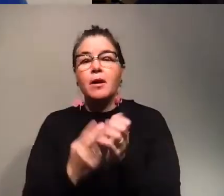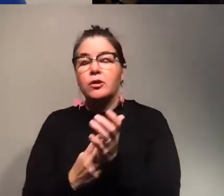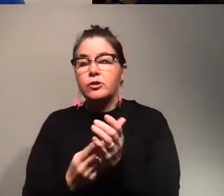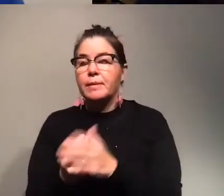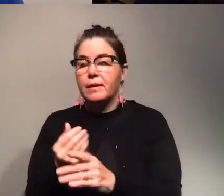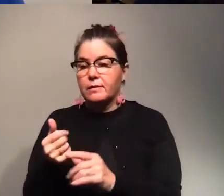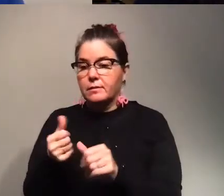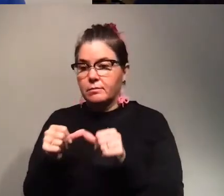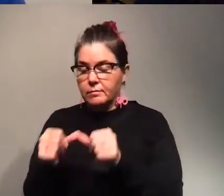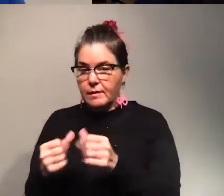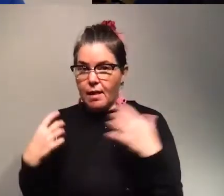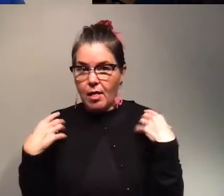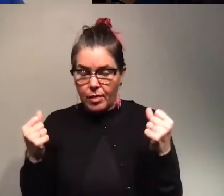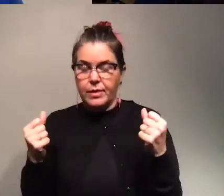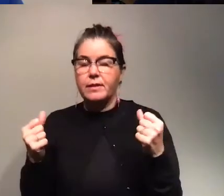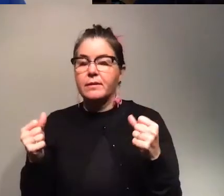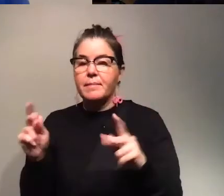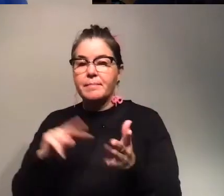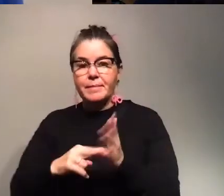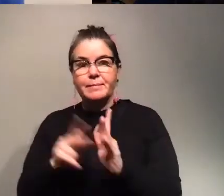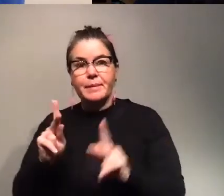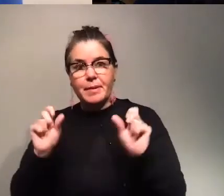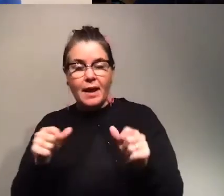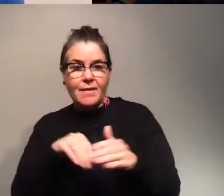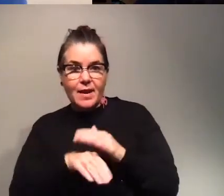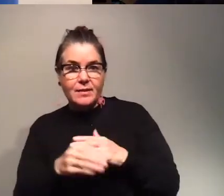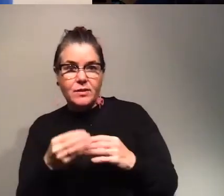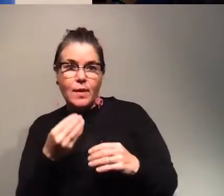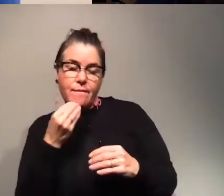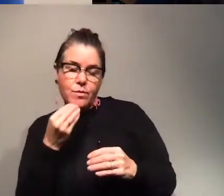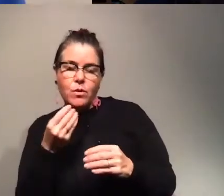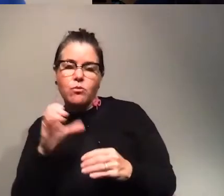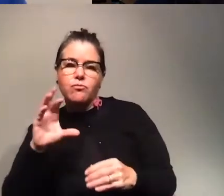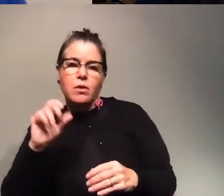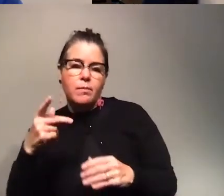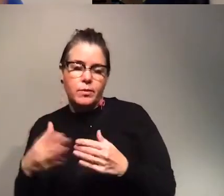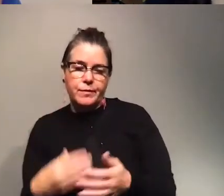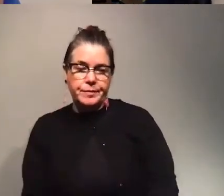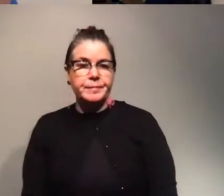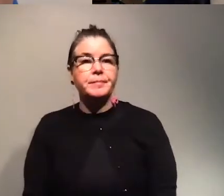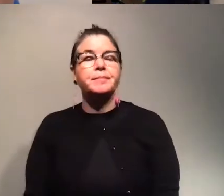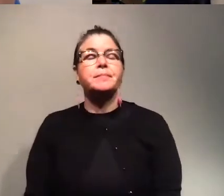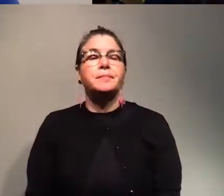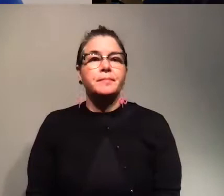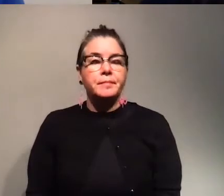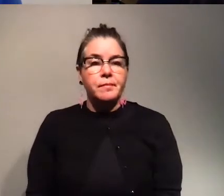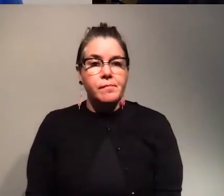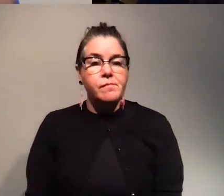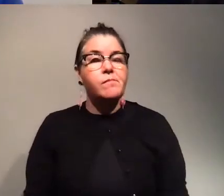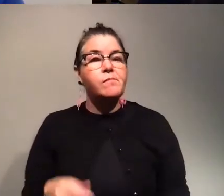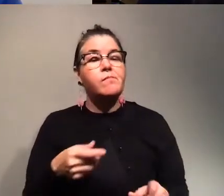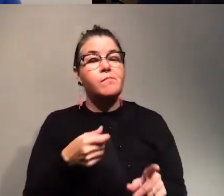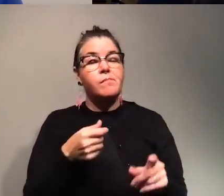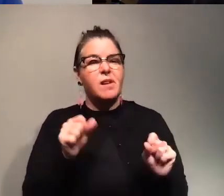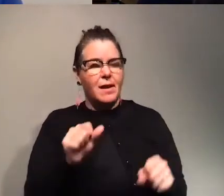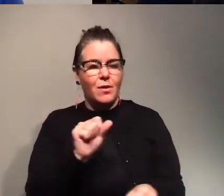so people can have access to that food or that crop uh so plant pathologies can work all